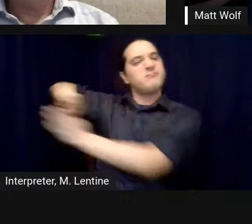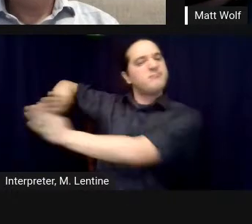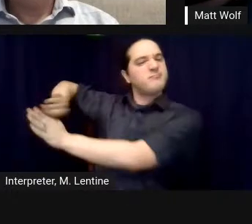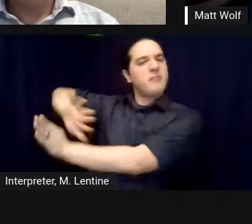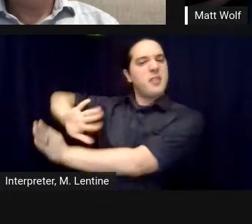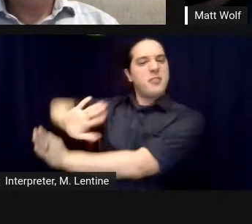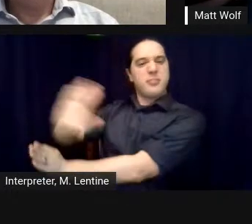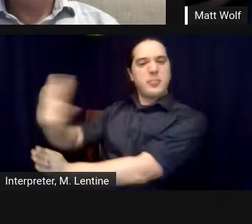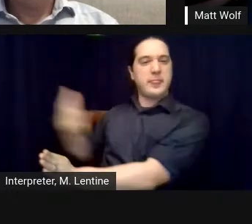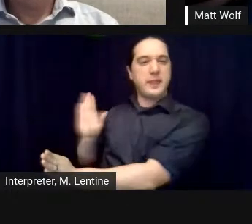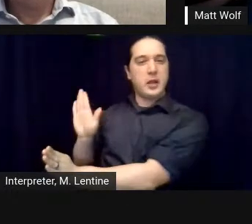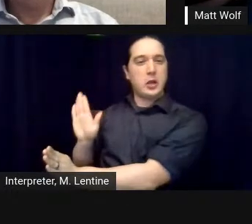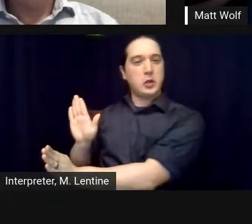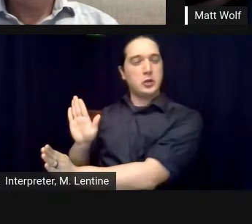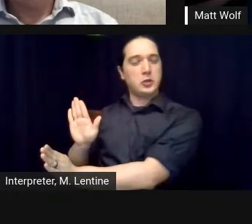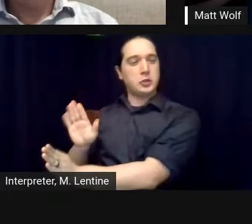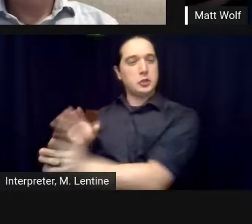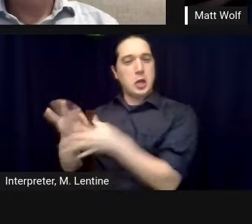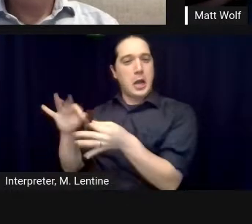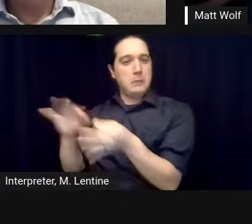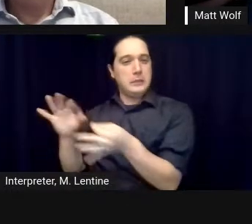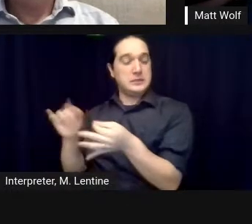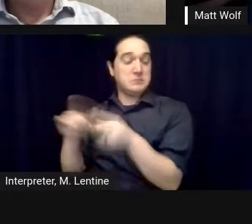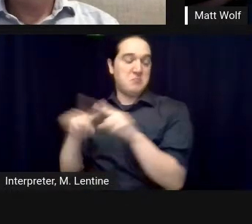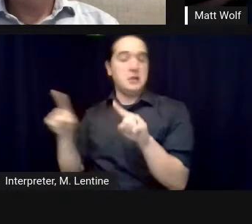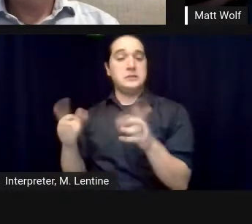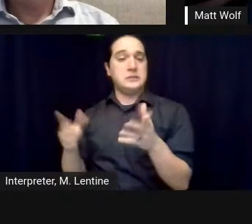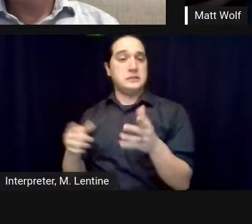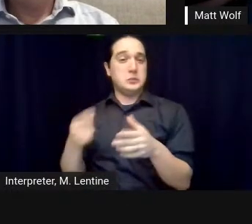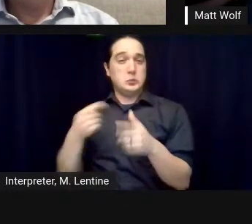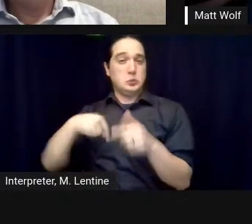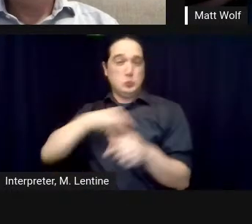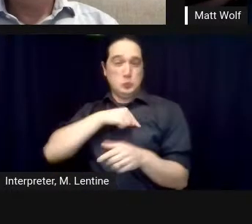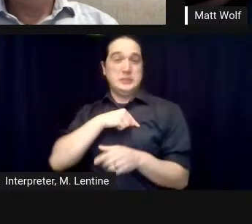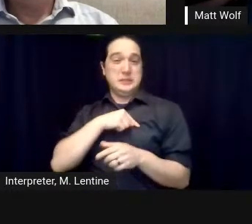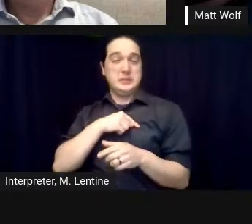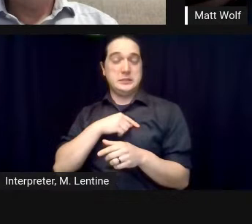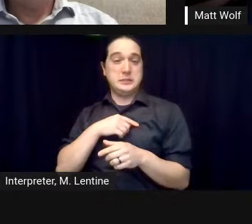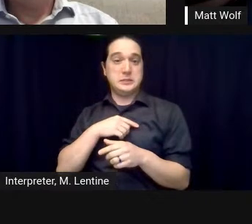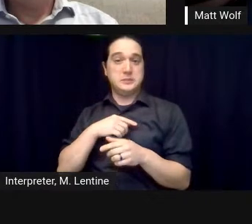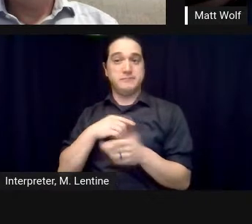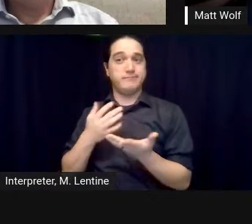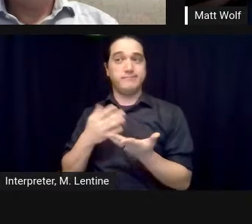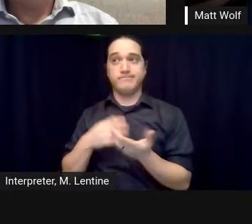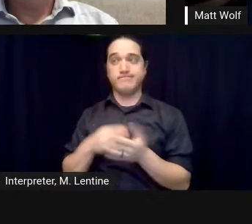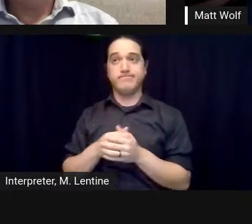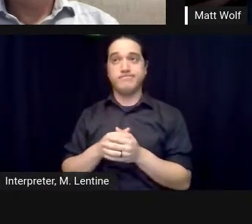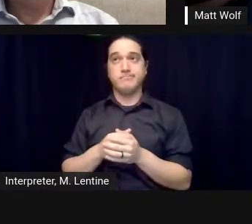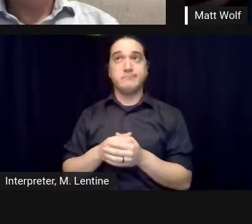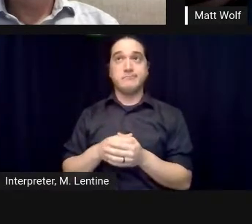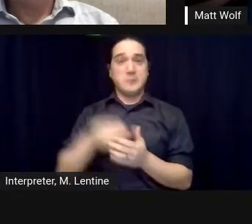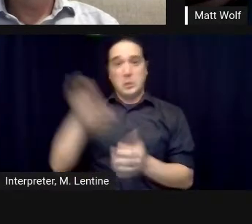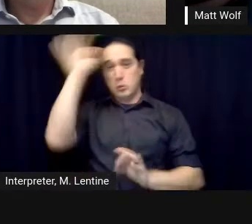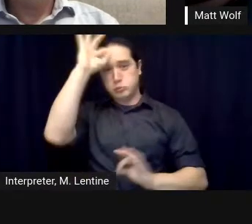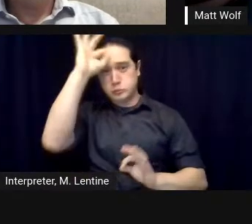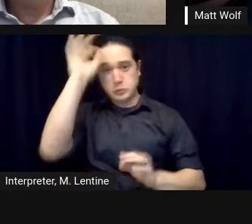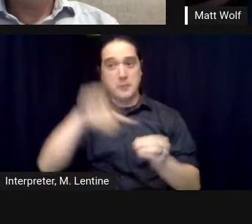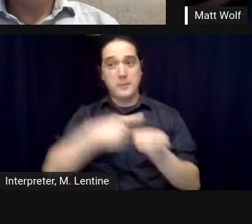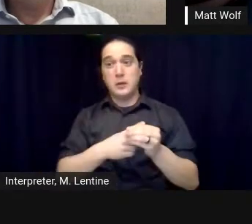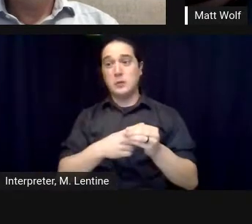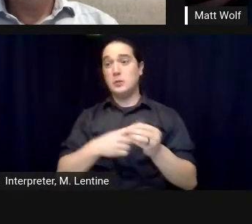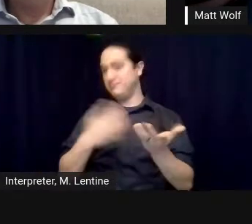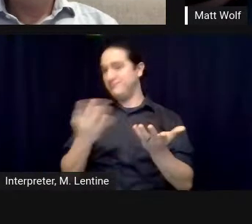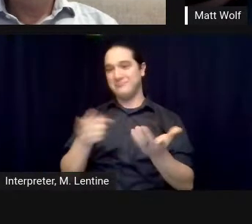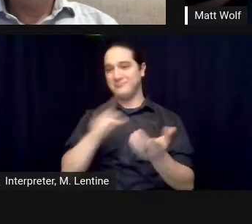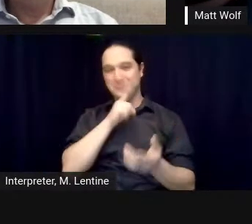the absolute unknowns that we were stepping into because we had no expectations even the eight people who went